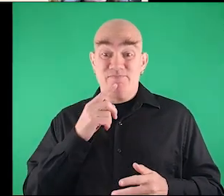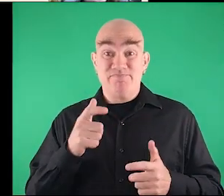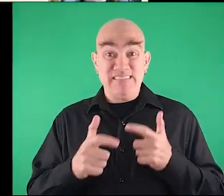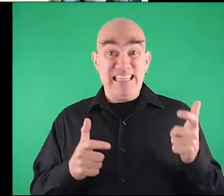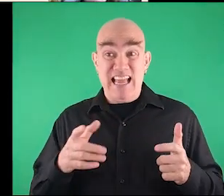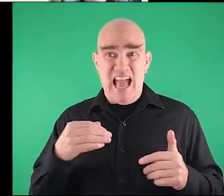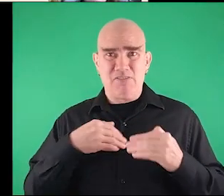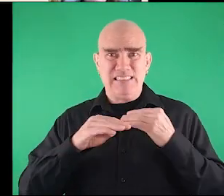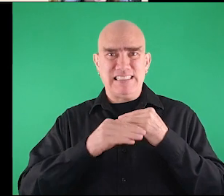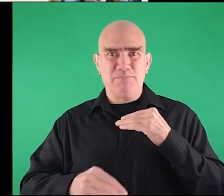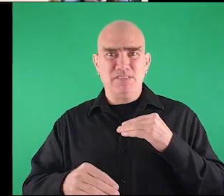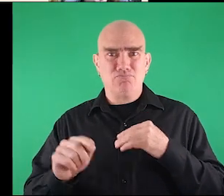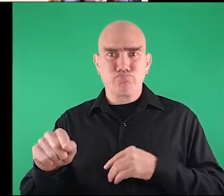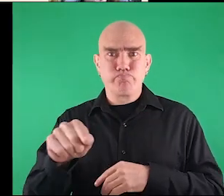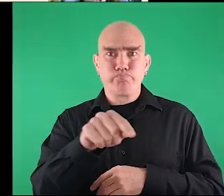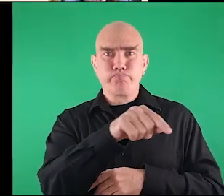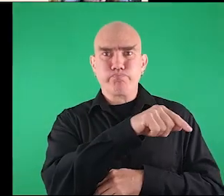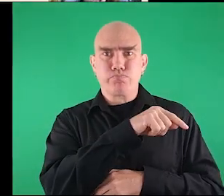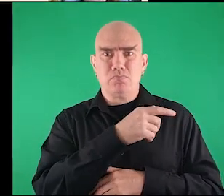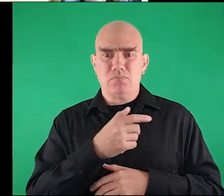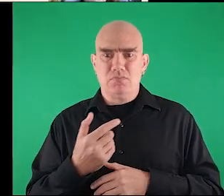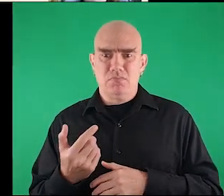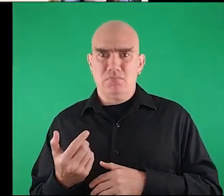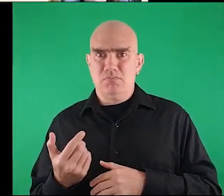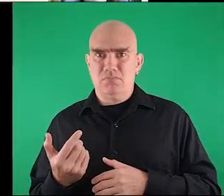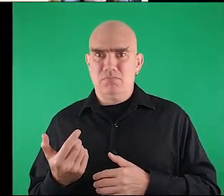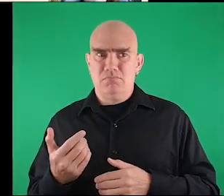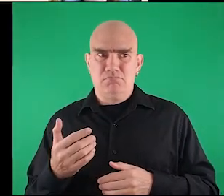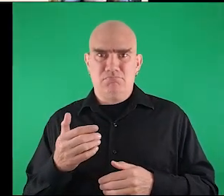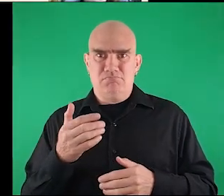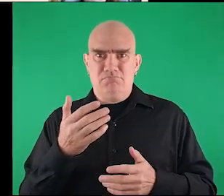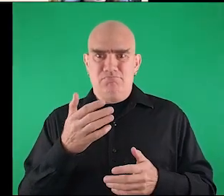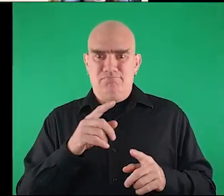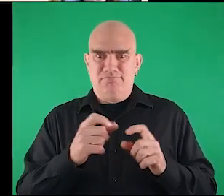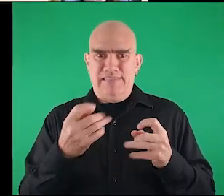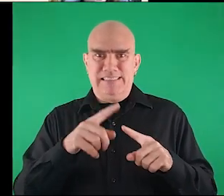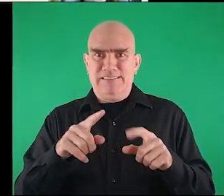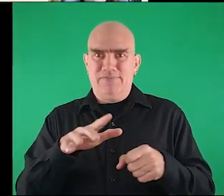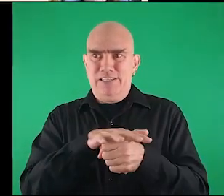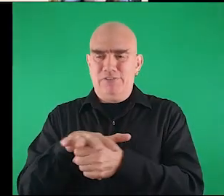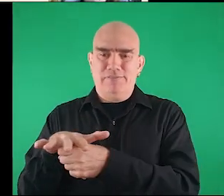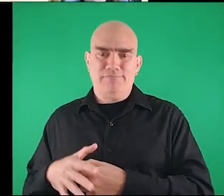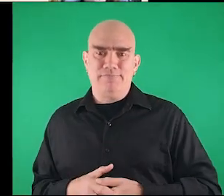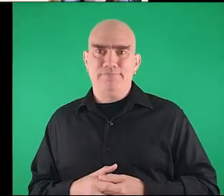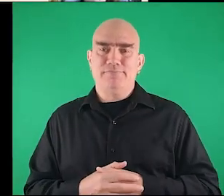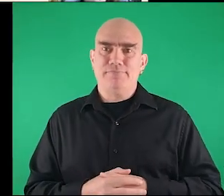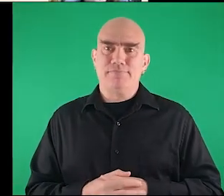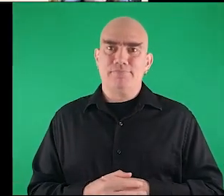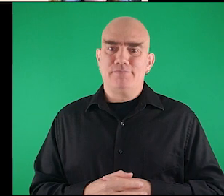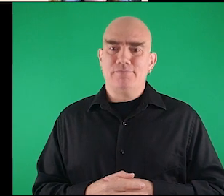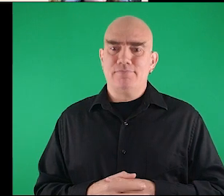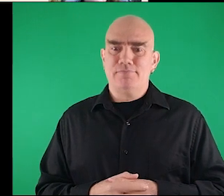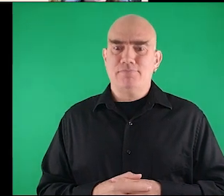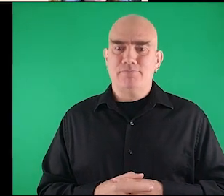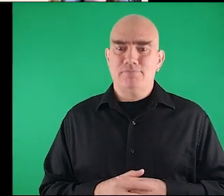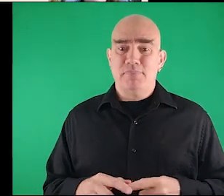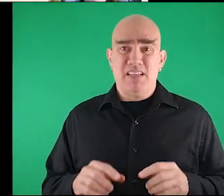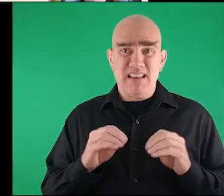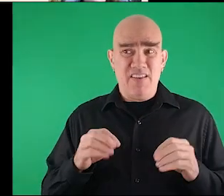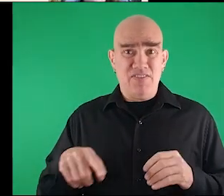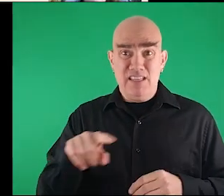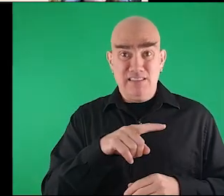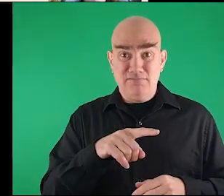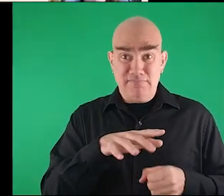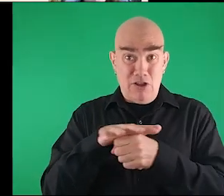is a very large and have steps uh in very part